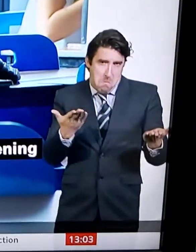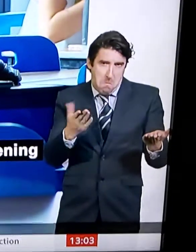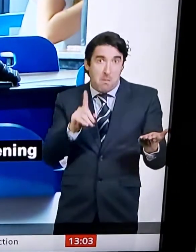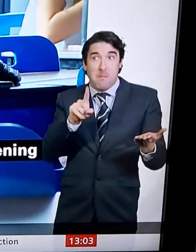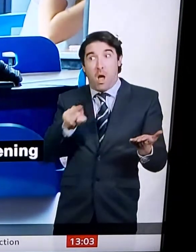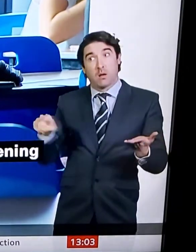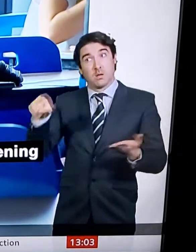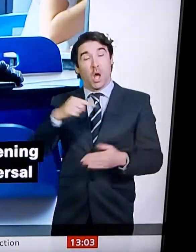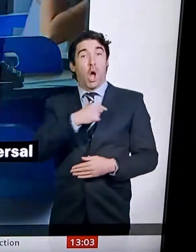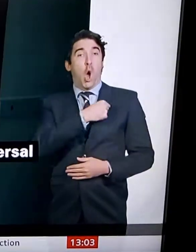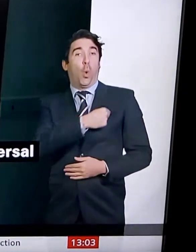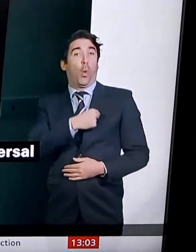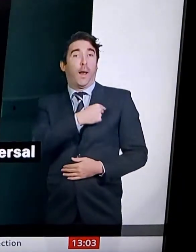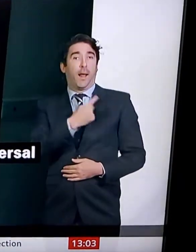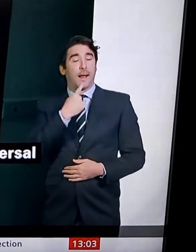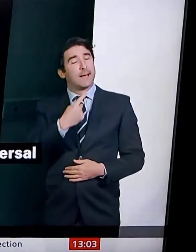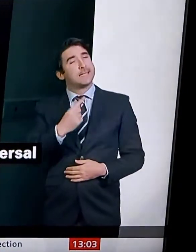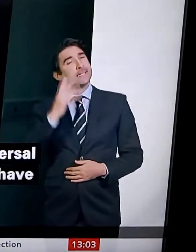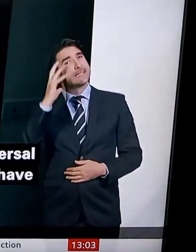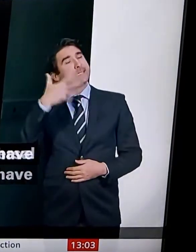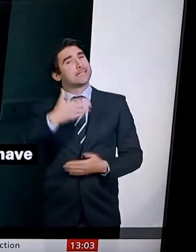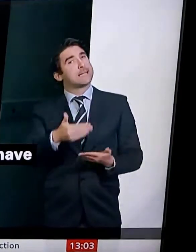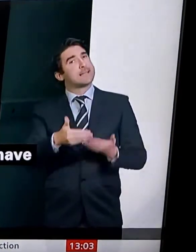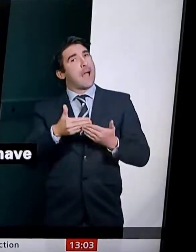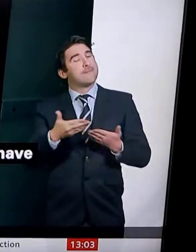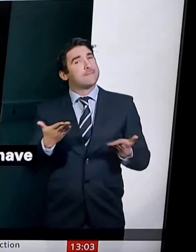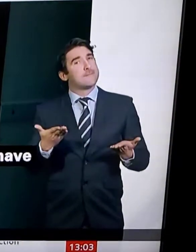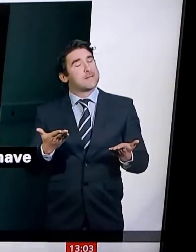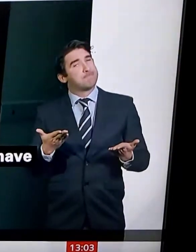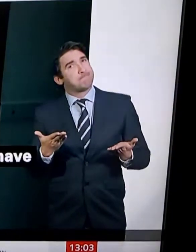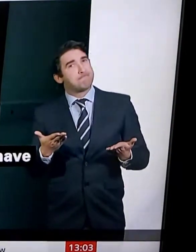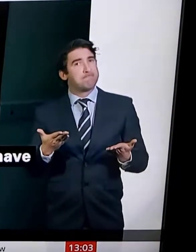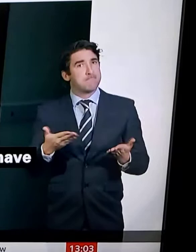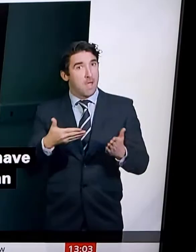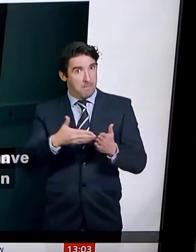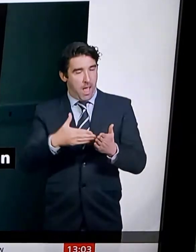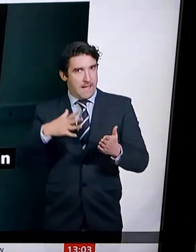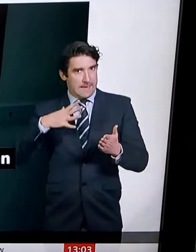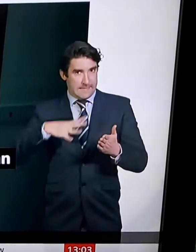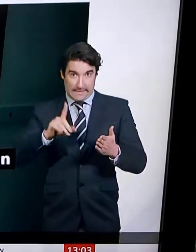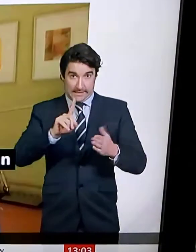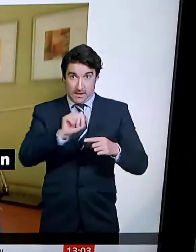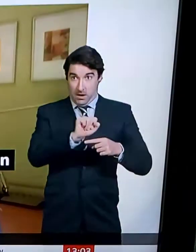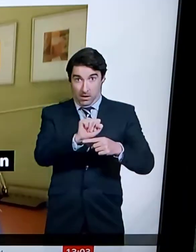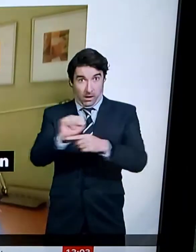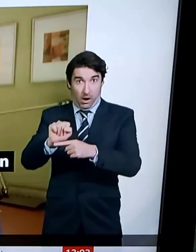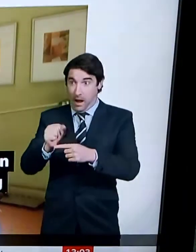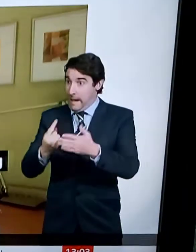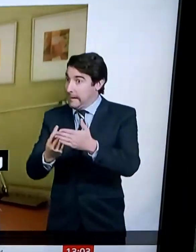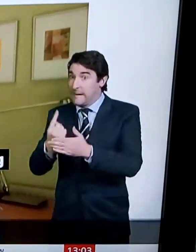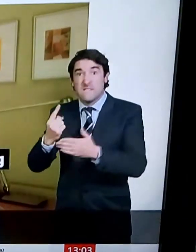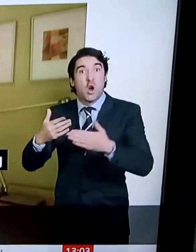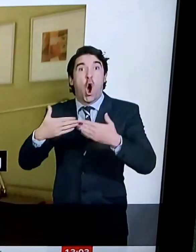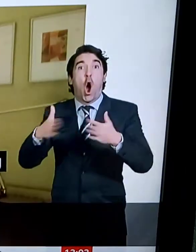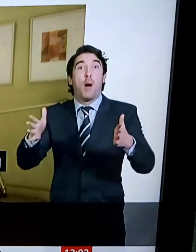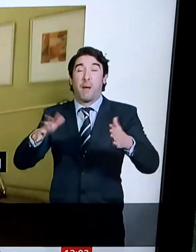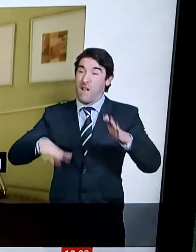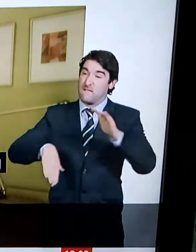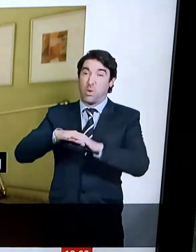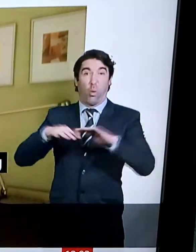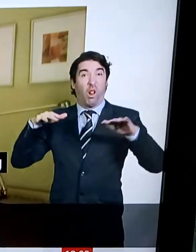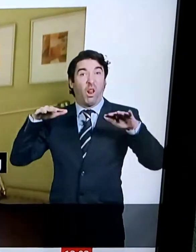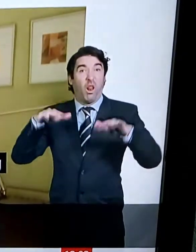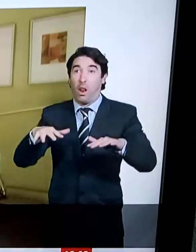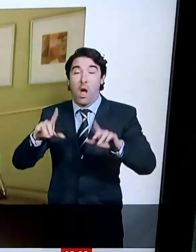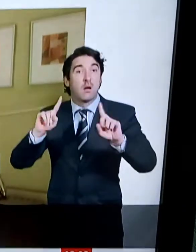a generational peace. And the official thinking carrying around 20 migrants has been met by the viewers in the English Channel this